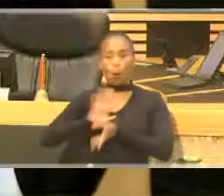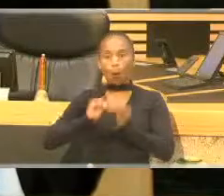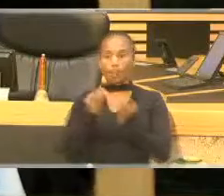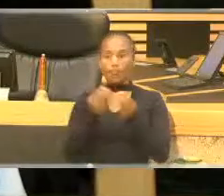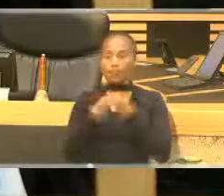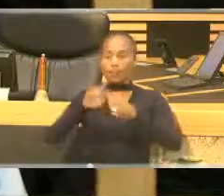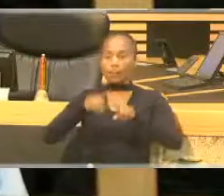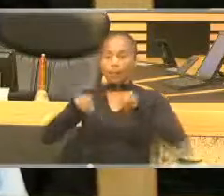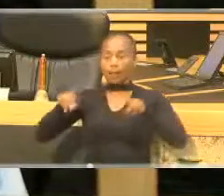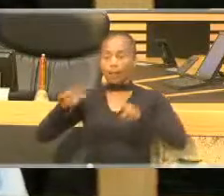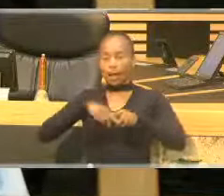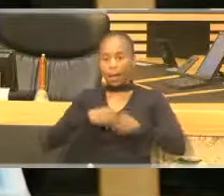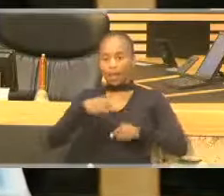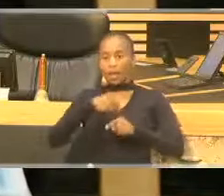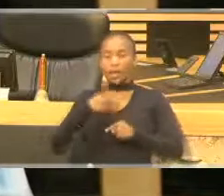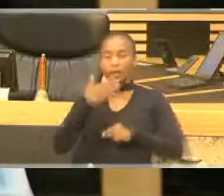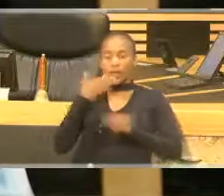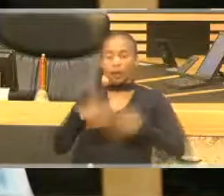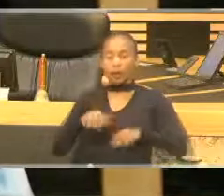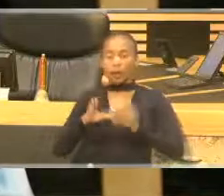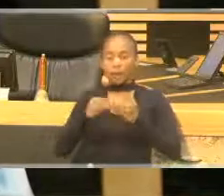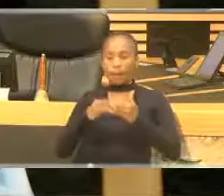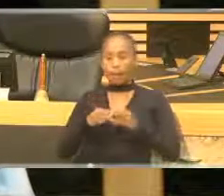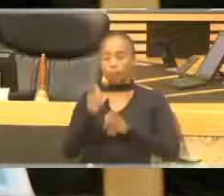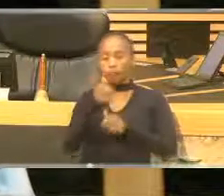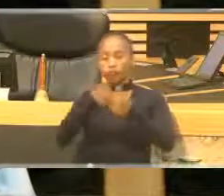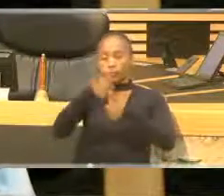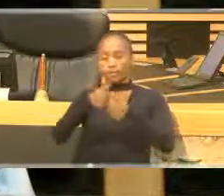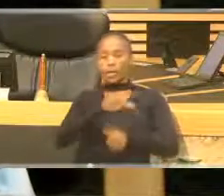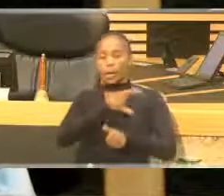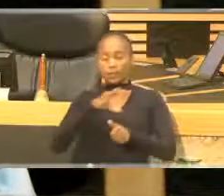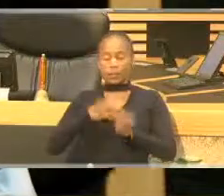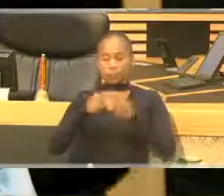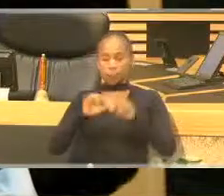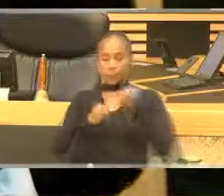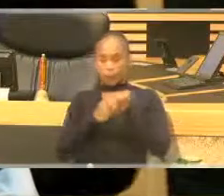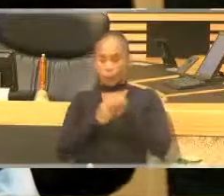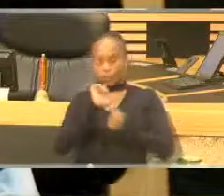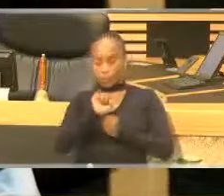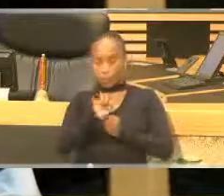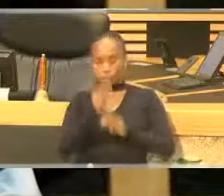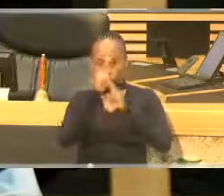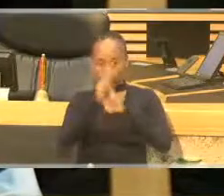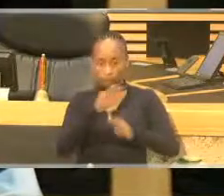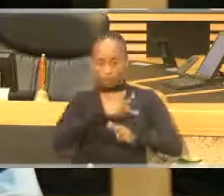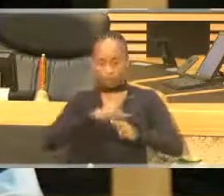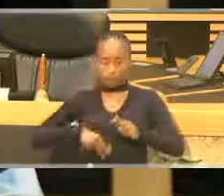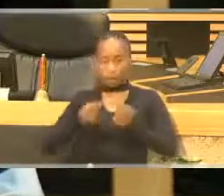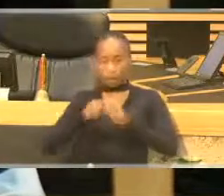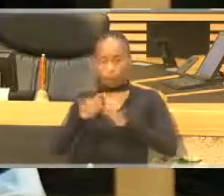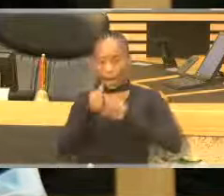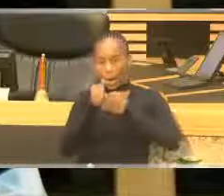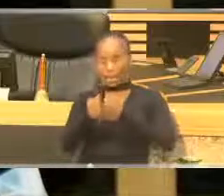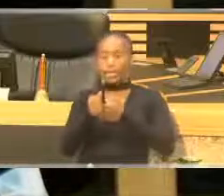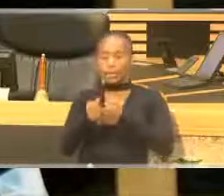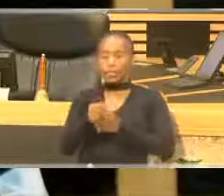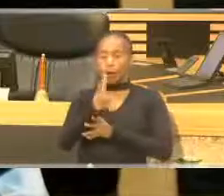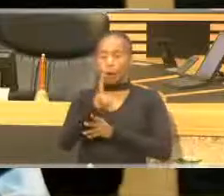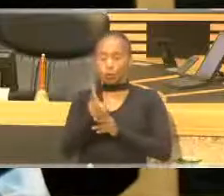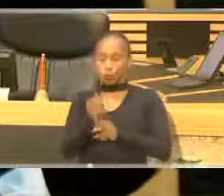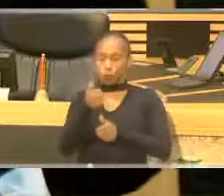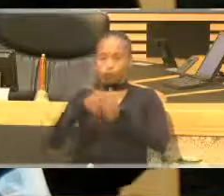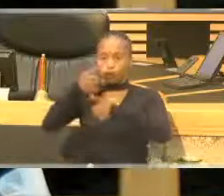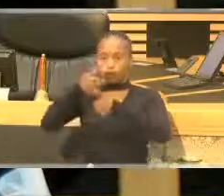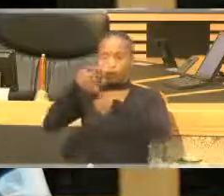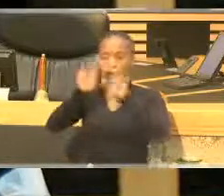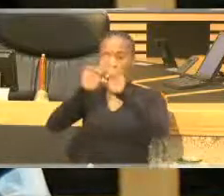thank all the members of the Executive Council for their support, the Honourable Premier for guidance, and also the Head of